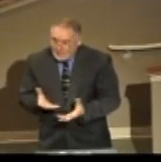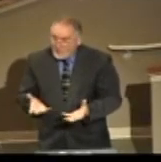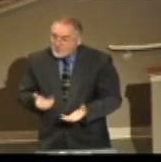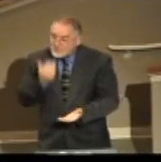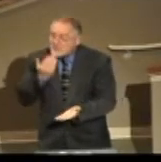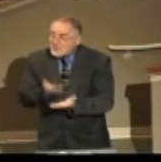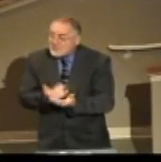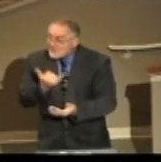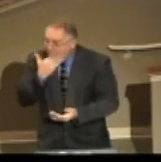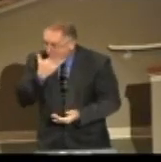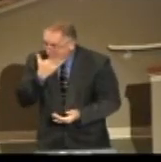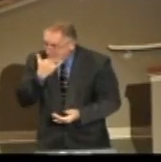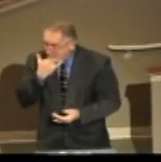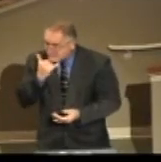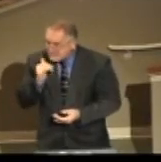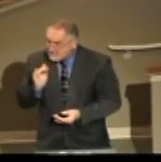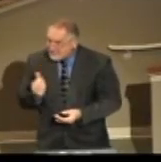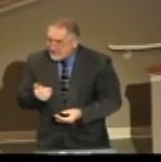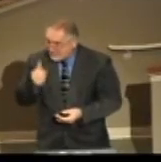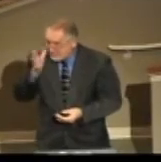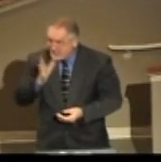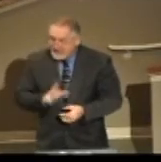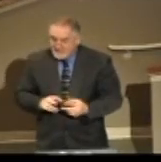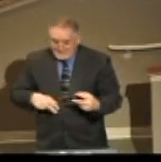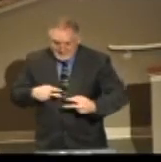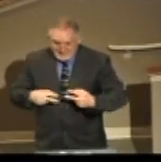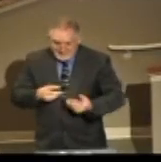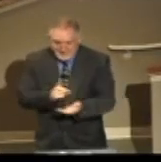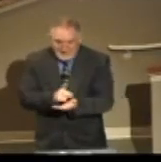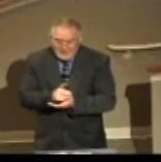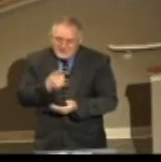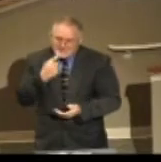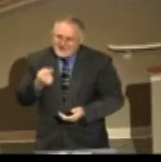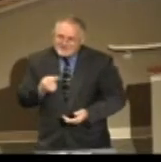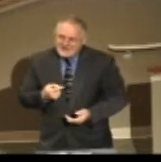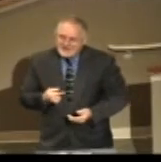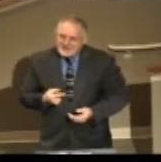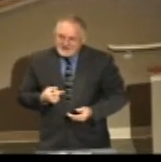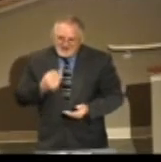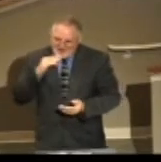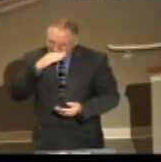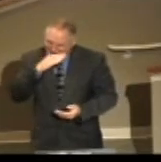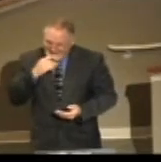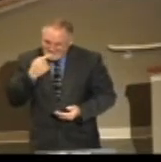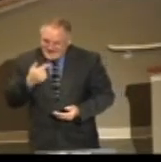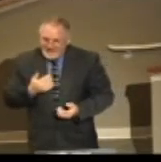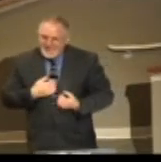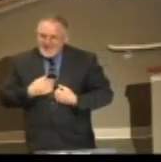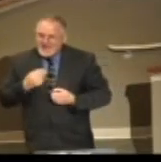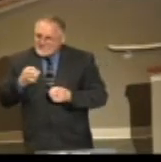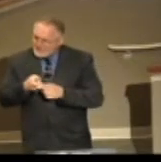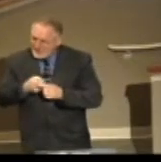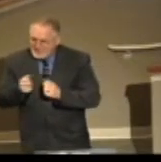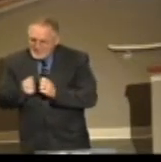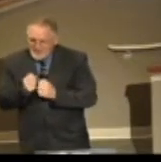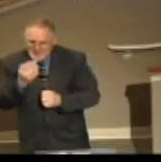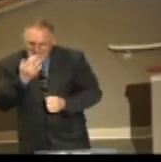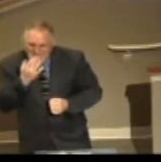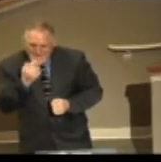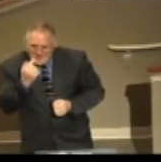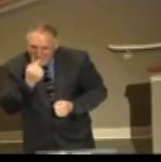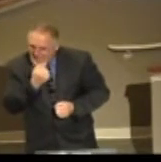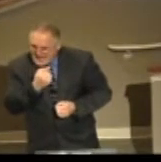wrong. So Mr. Sweeney went to the doctor and said, Doctor, I've got a problem. My taste buds, I cannot taste anything.